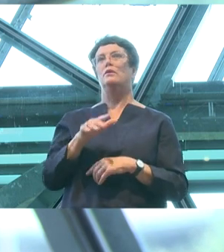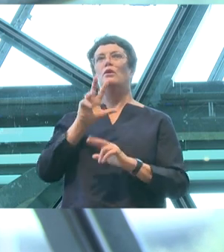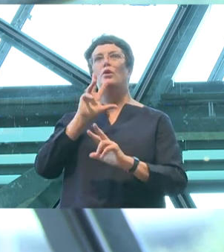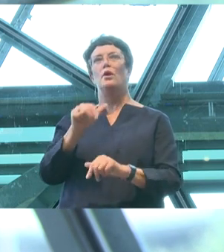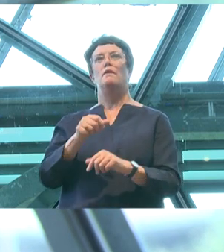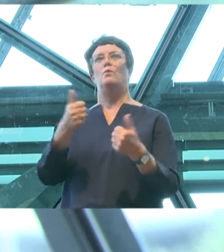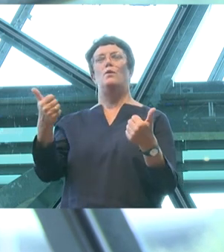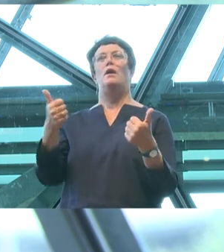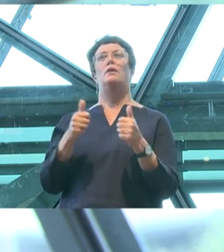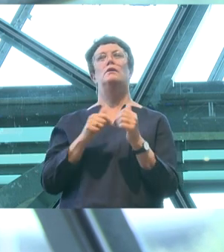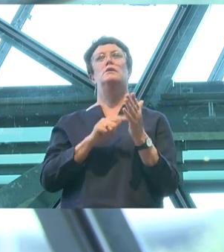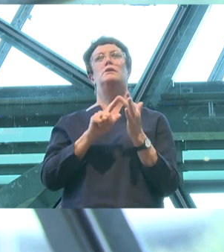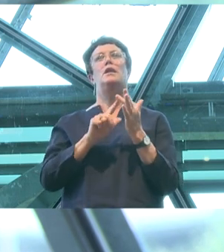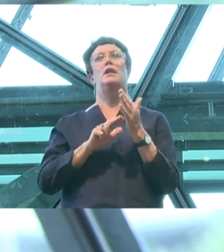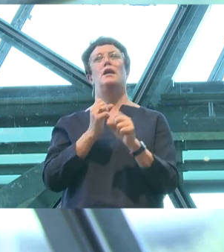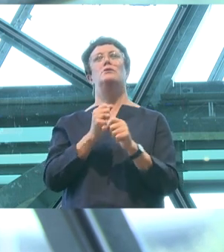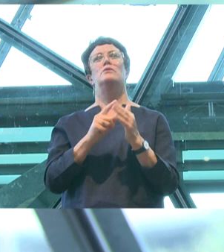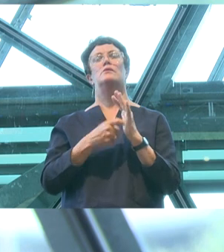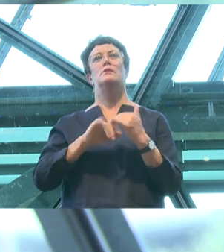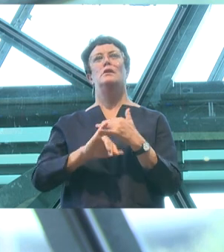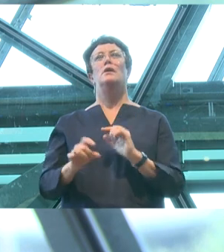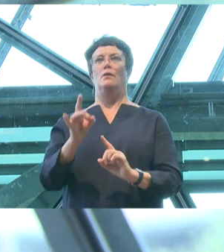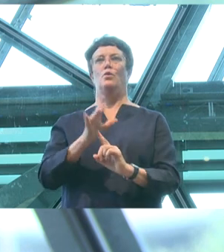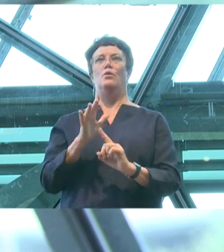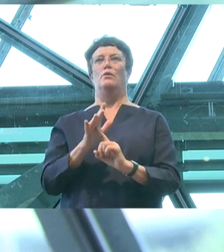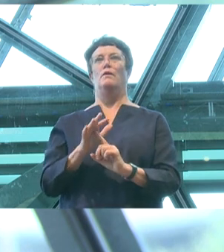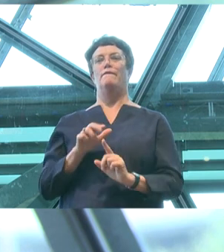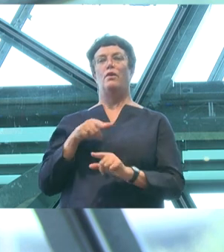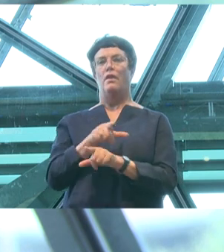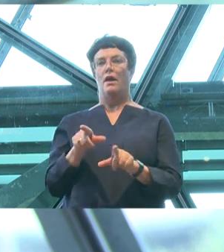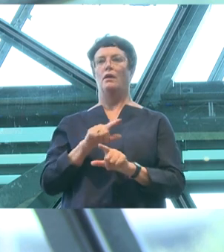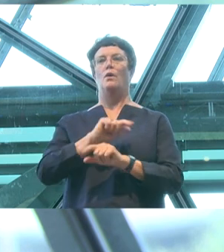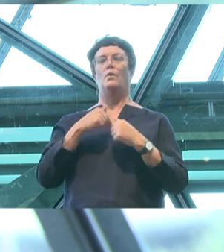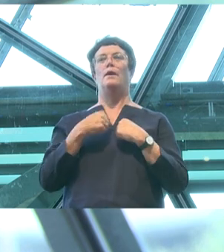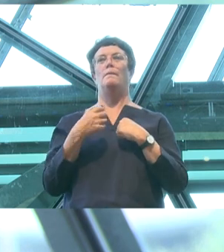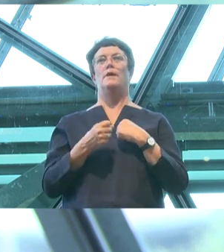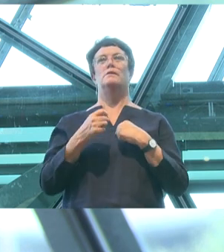And part of that involves reflecting on the kids that we once were.